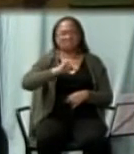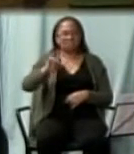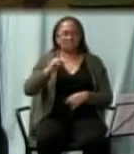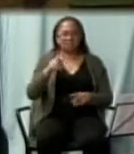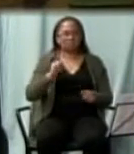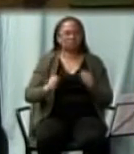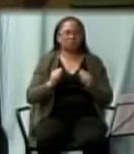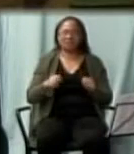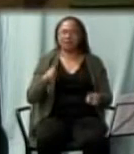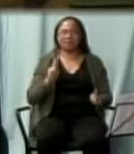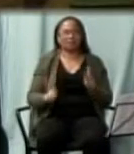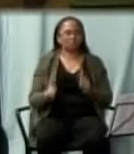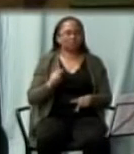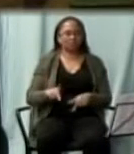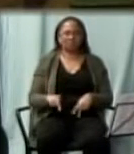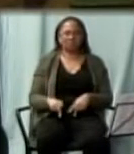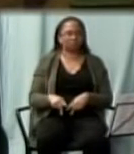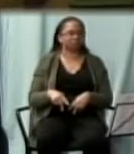junts.